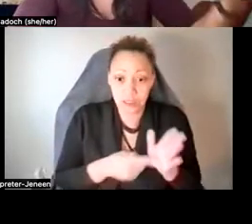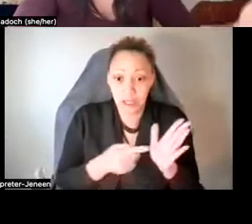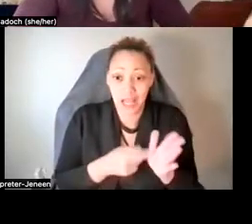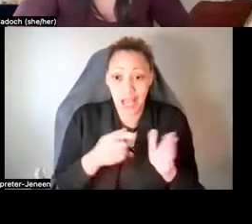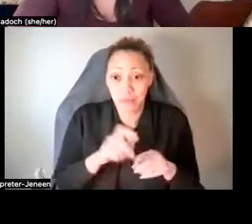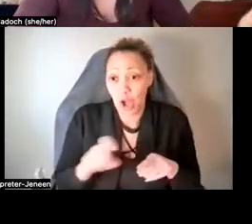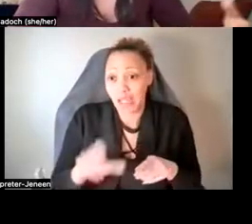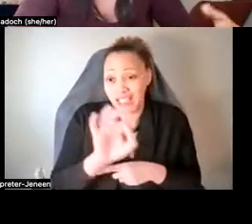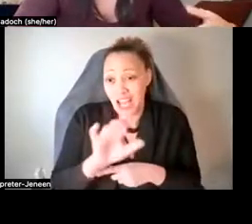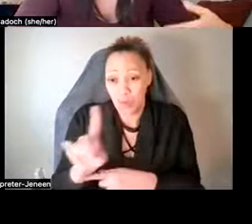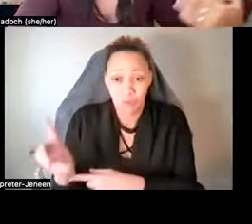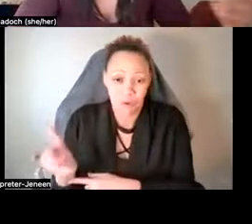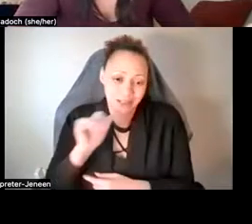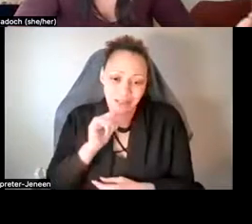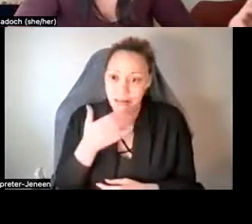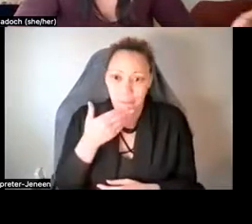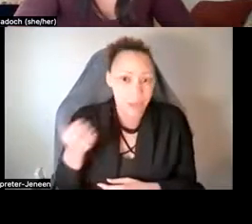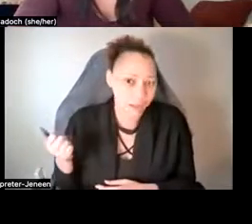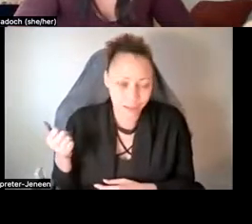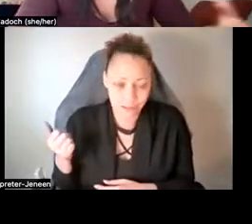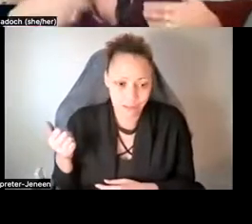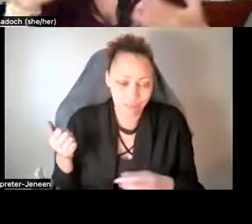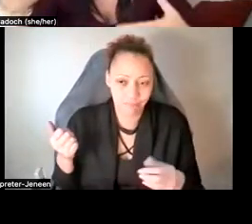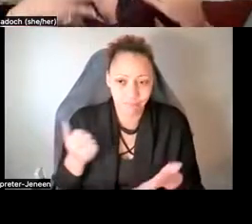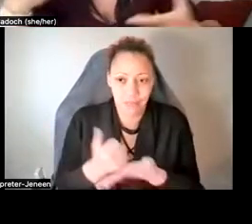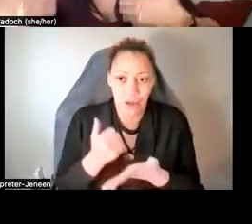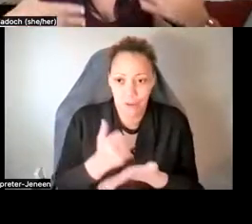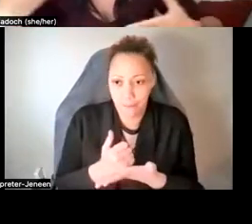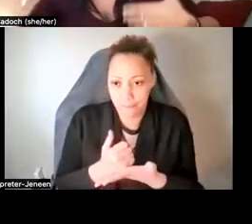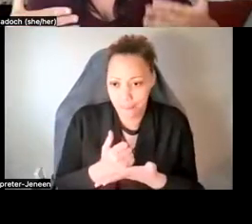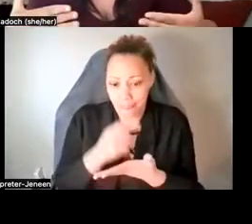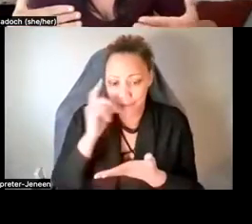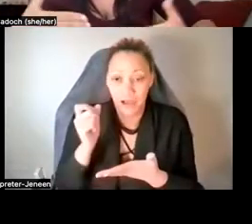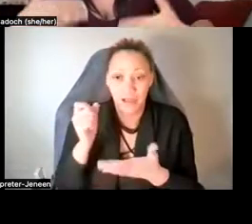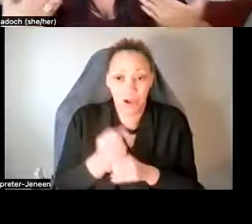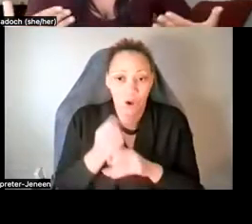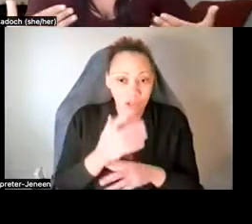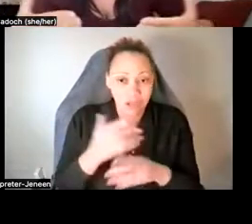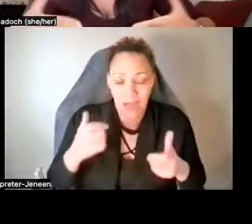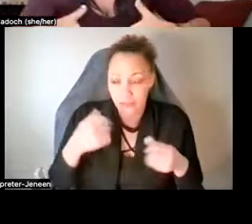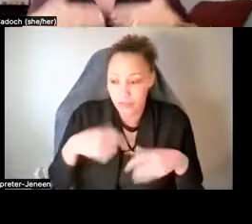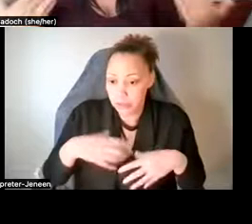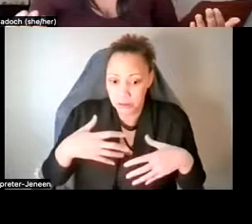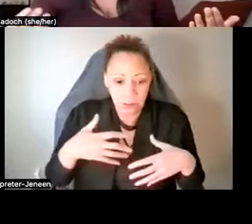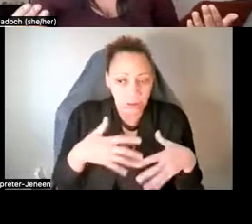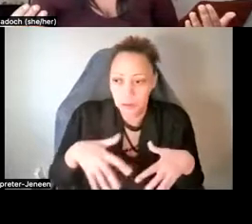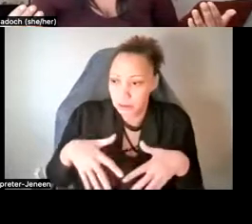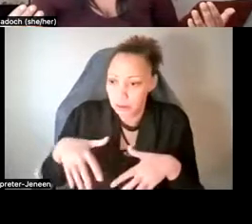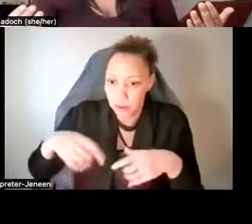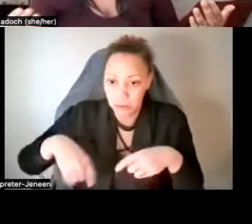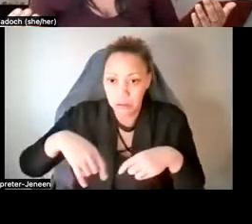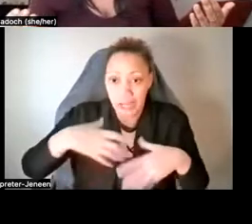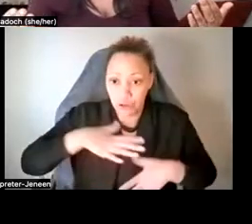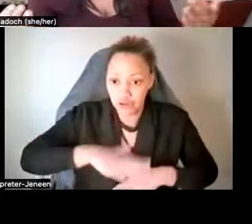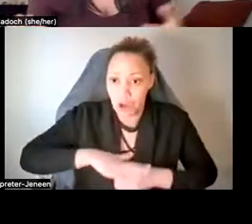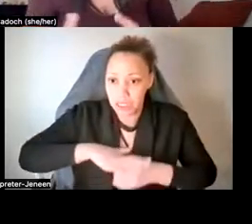isn't the, the most helpful thing because that can cause a lot of anxiety and stress when somebody's in a